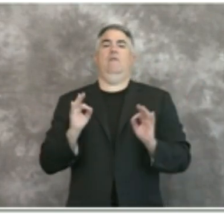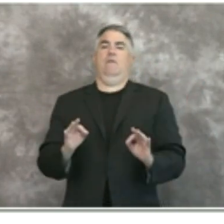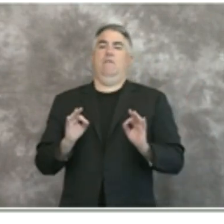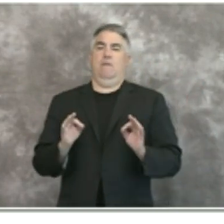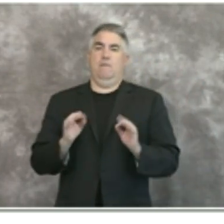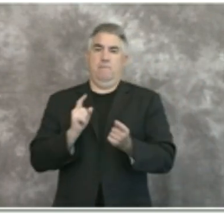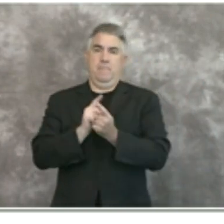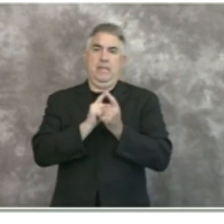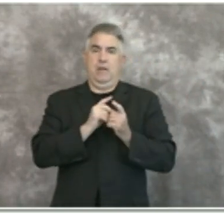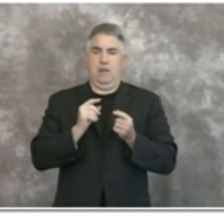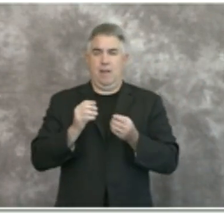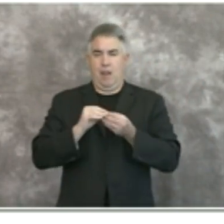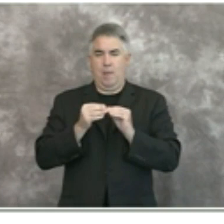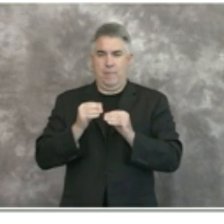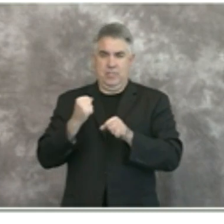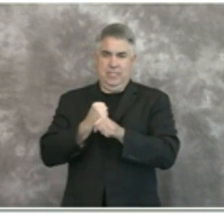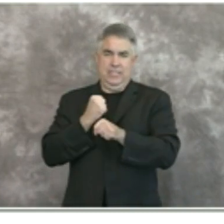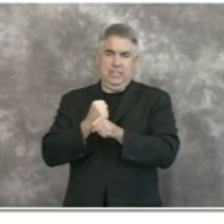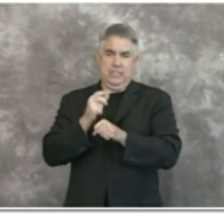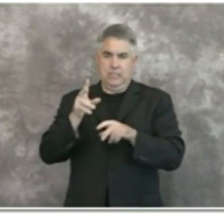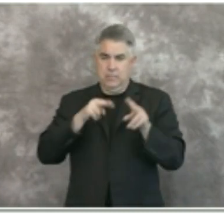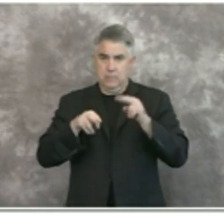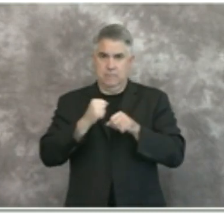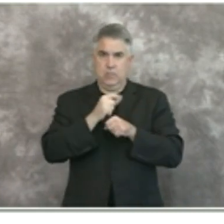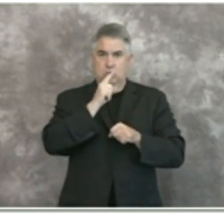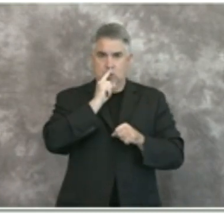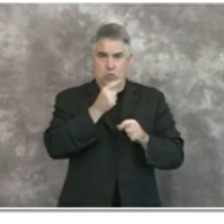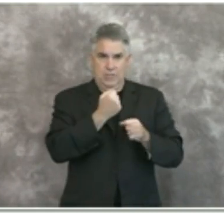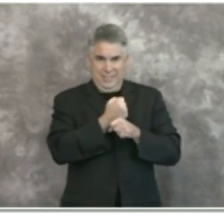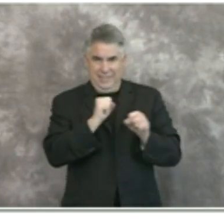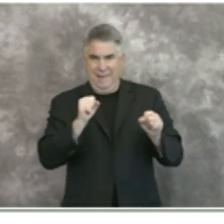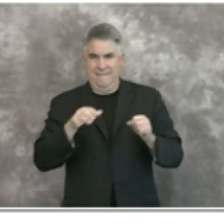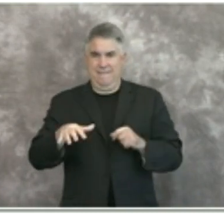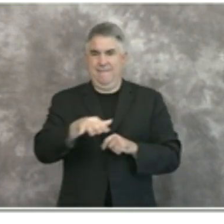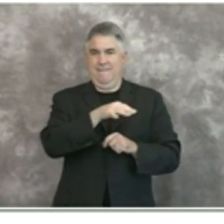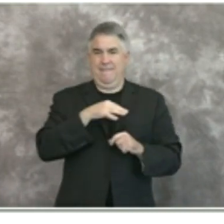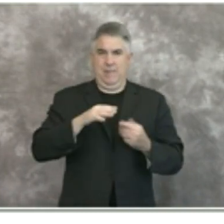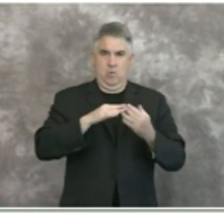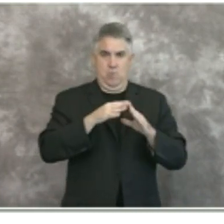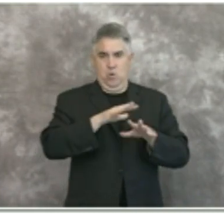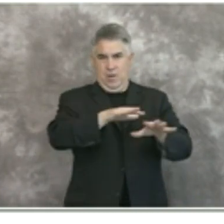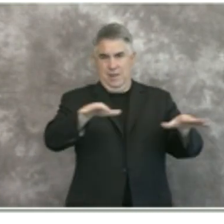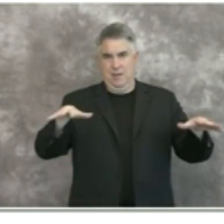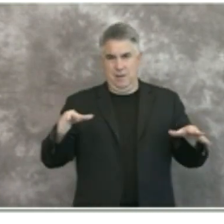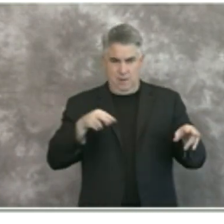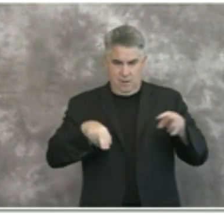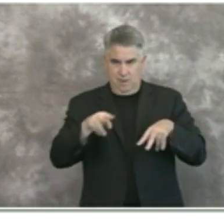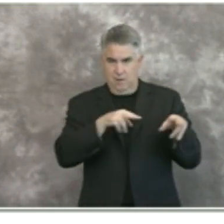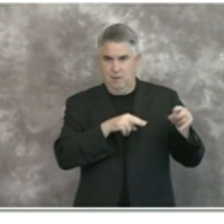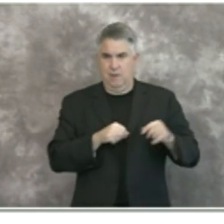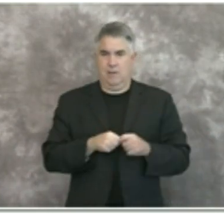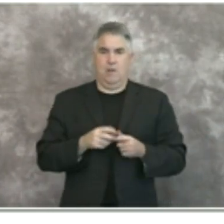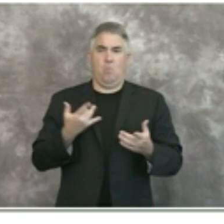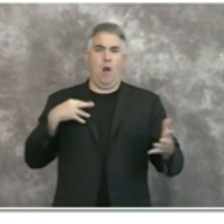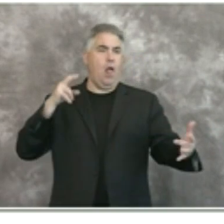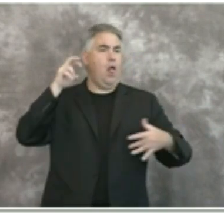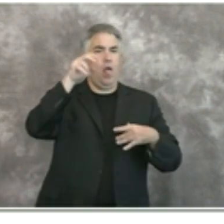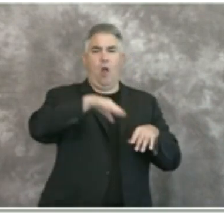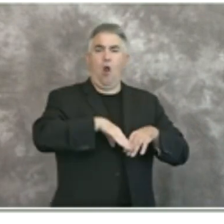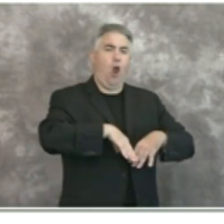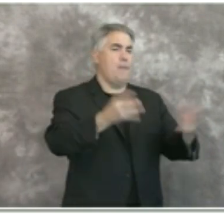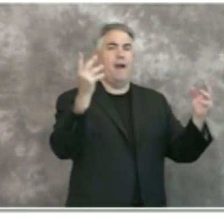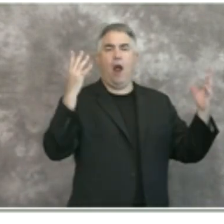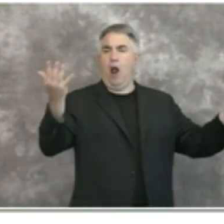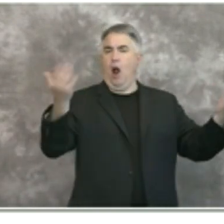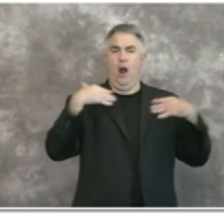realistic condition of what's on the ground we also don't want to have a situation uh that causes us to too quickly or too swiftly trigger uh and have to